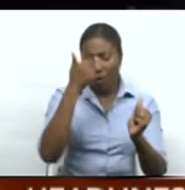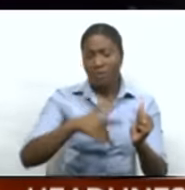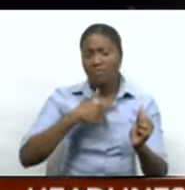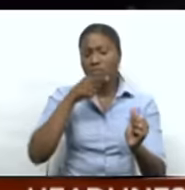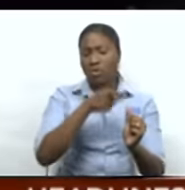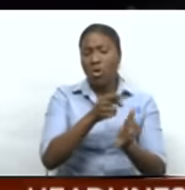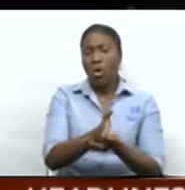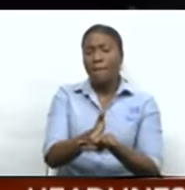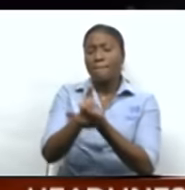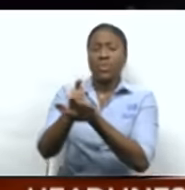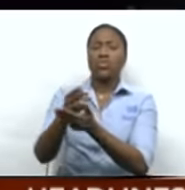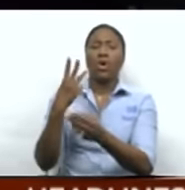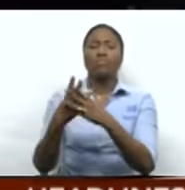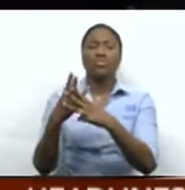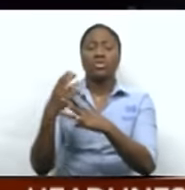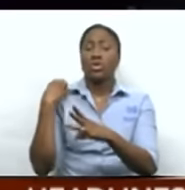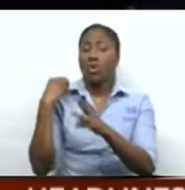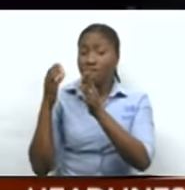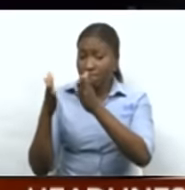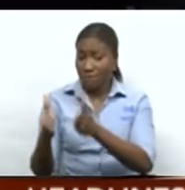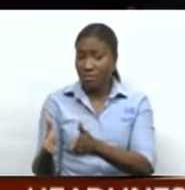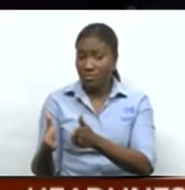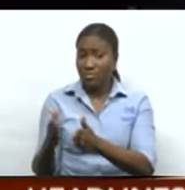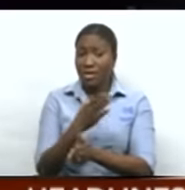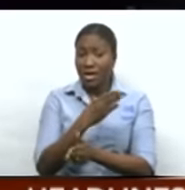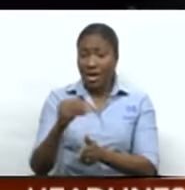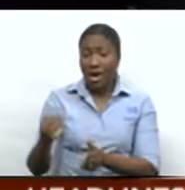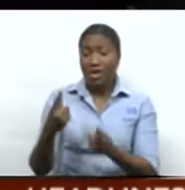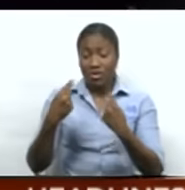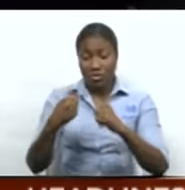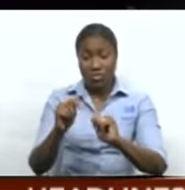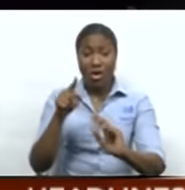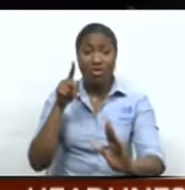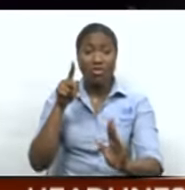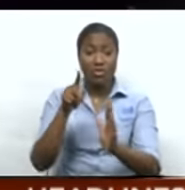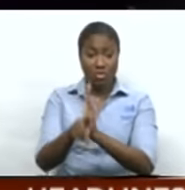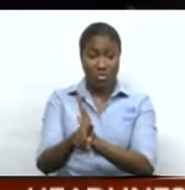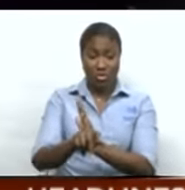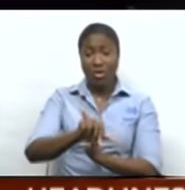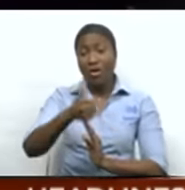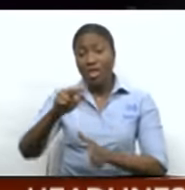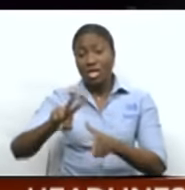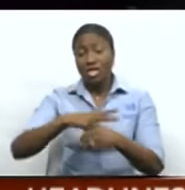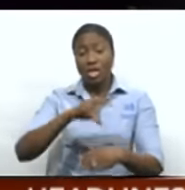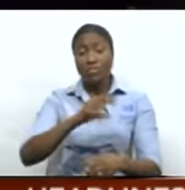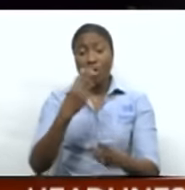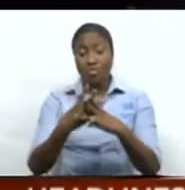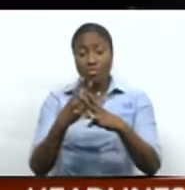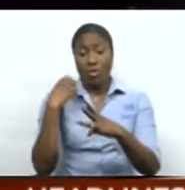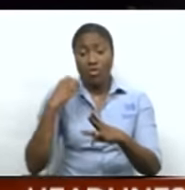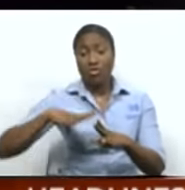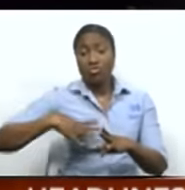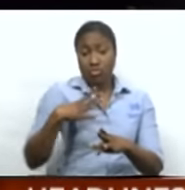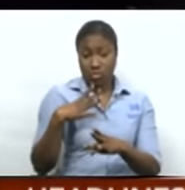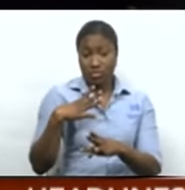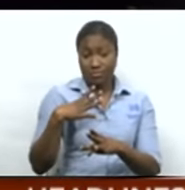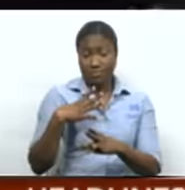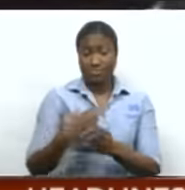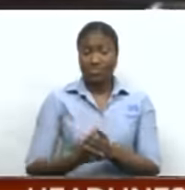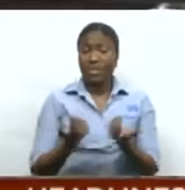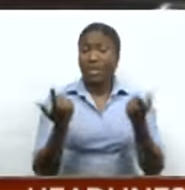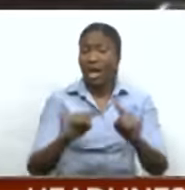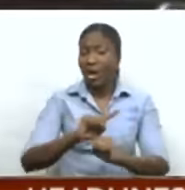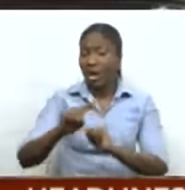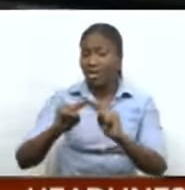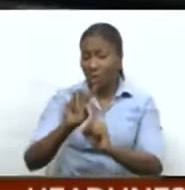with the shooting of prison officer Steve Phipps and the attempted assassination of Deputy Commissioner of Prisons, Showin Bruce. The incident, which took